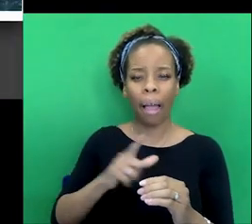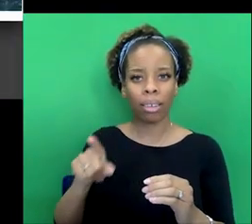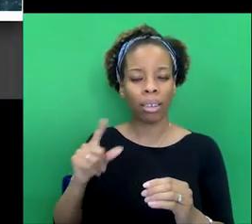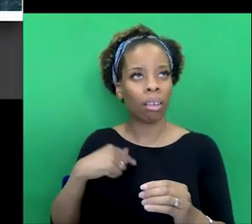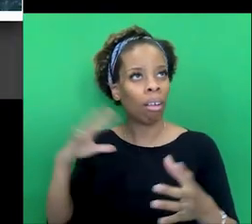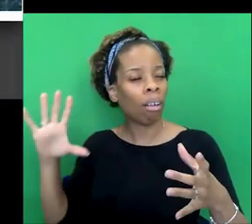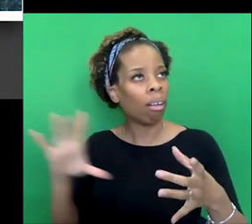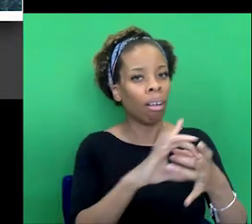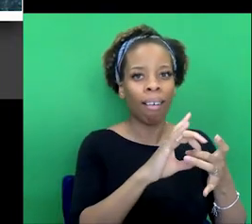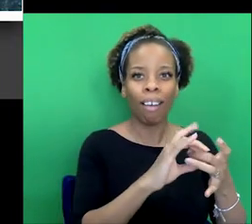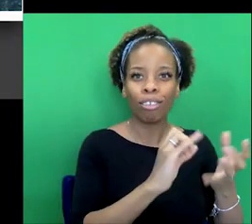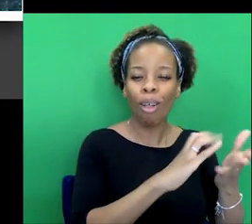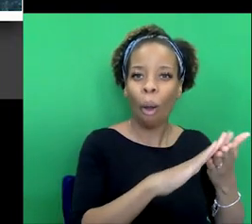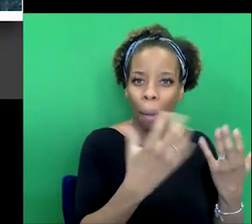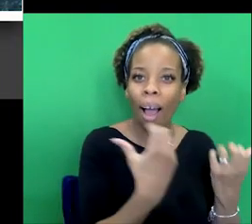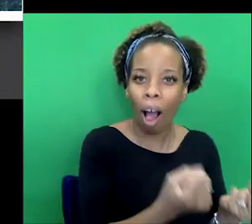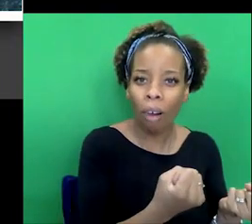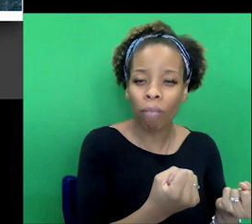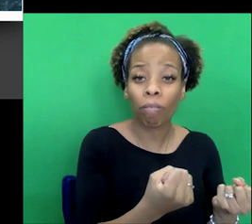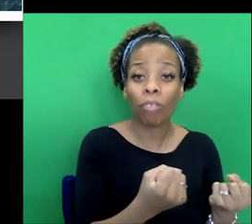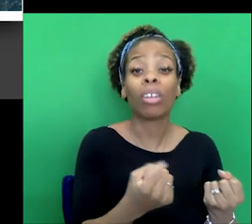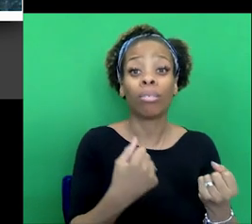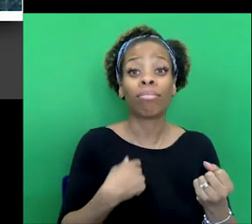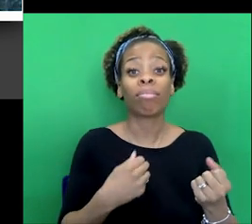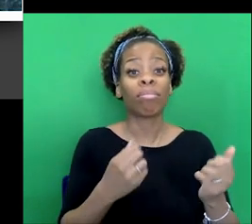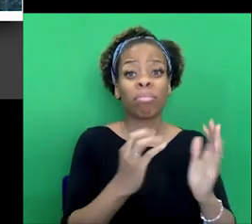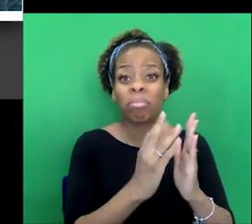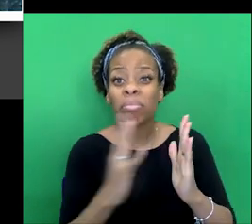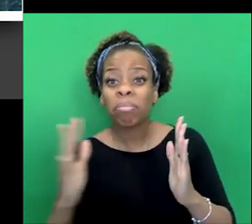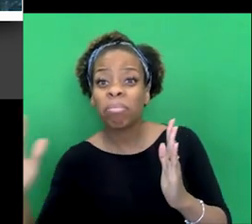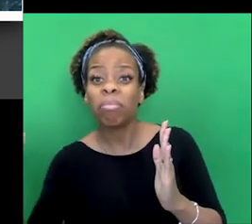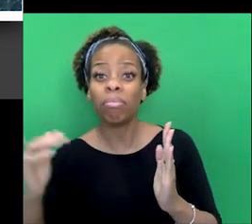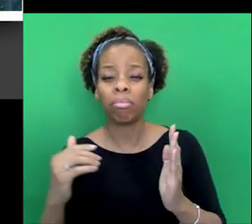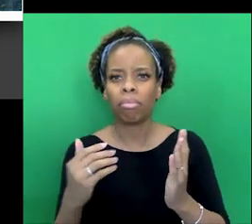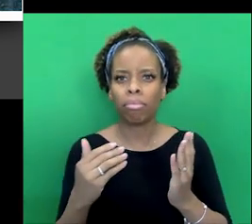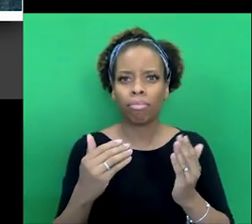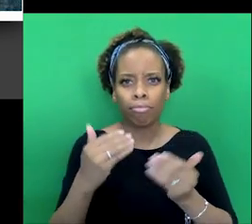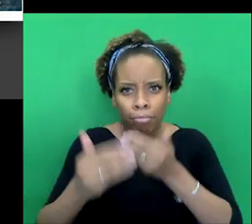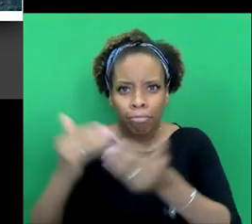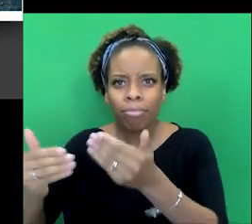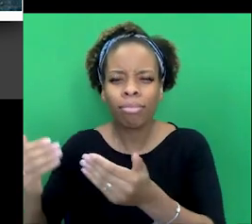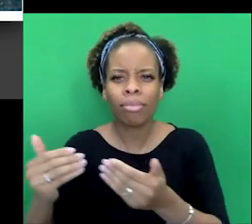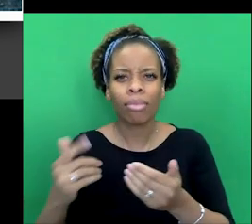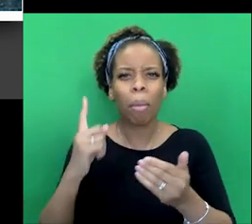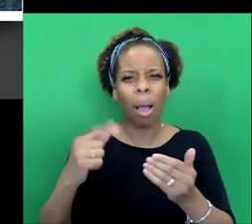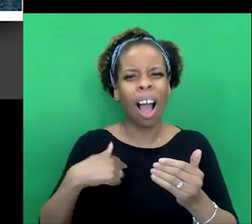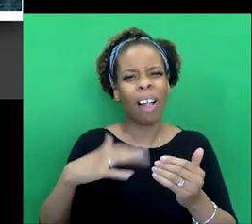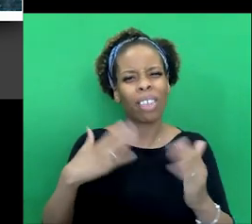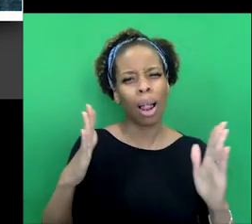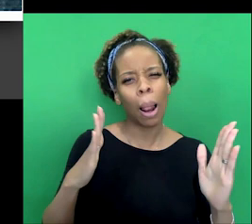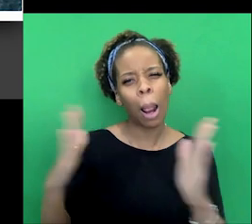so he is going to set it, you know, the rest of it is this little muddle, but he's going to more or less do late Victorian.